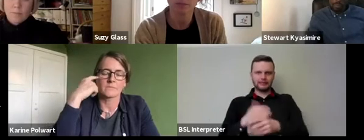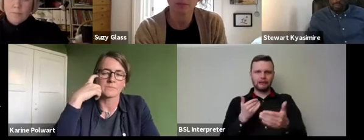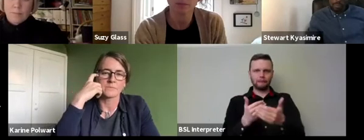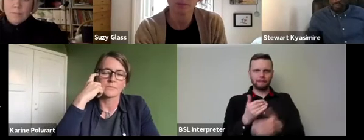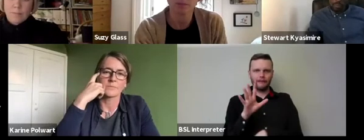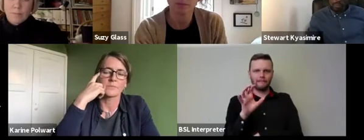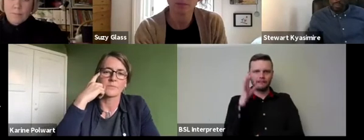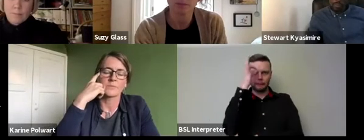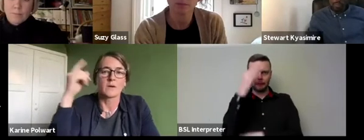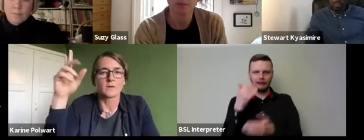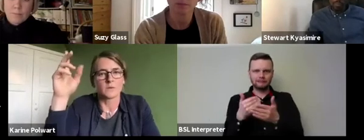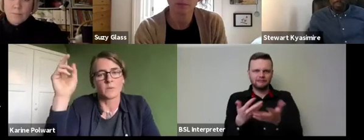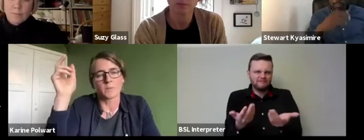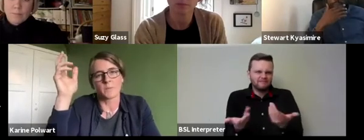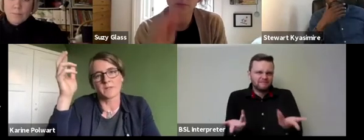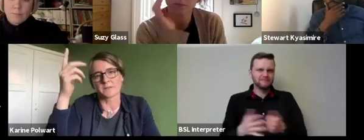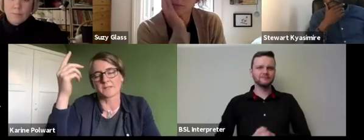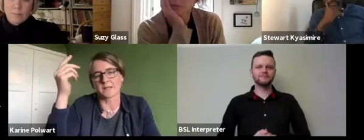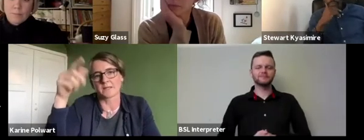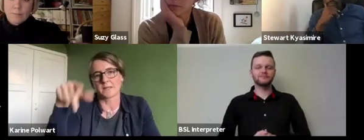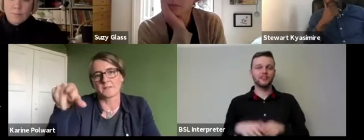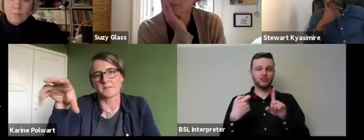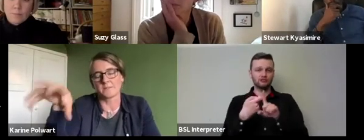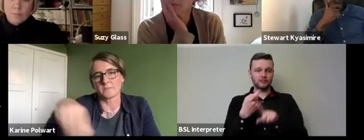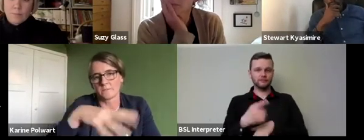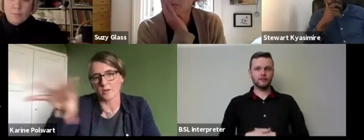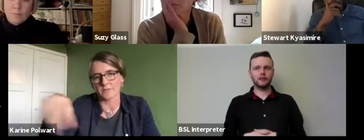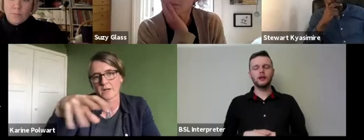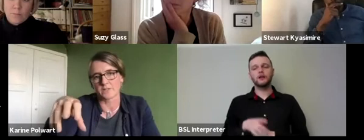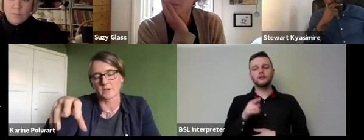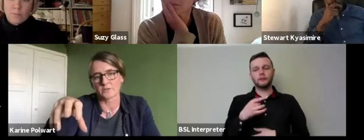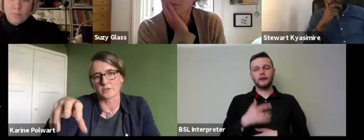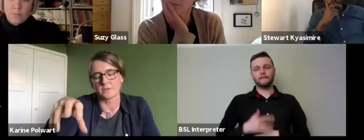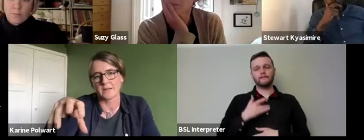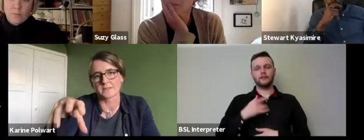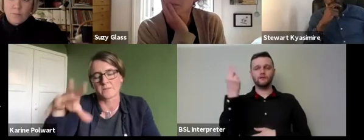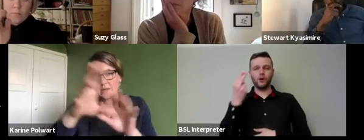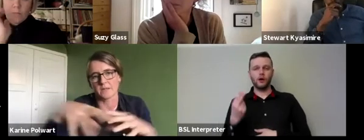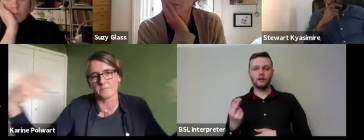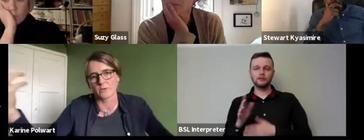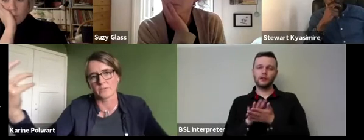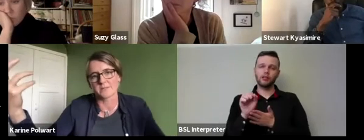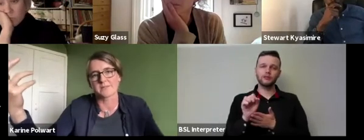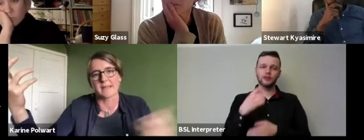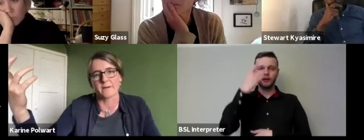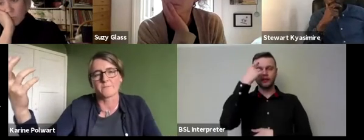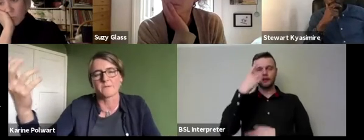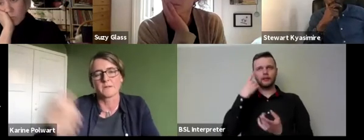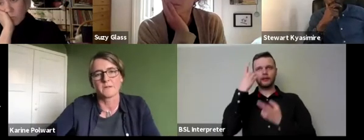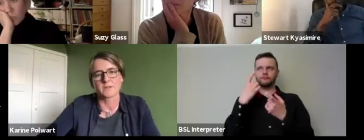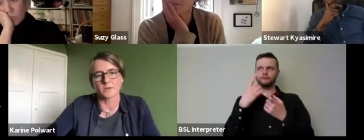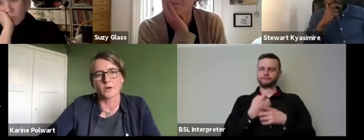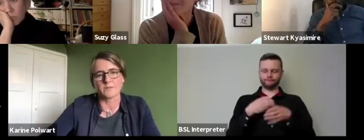kareem well one of the things i'd like to see the world of arts and culture doing is thinking beyond itself